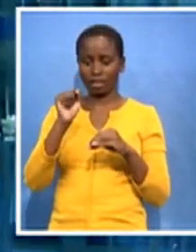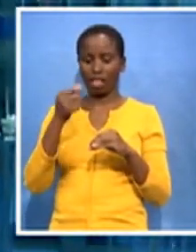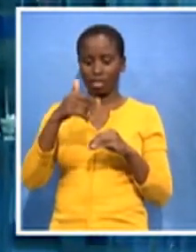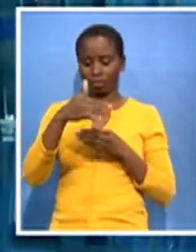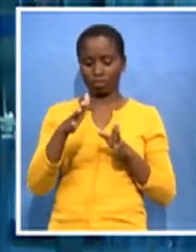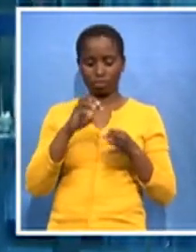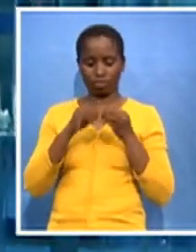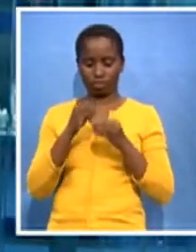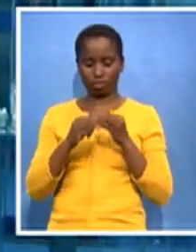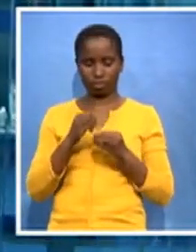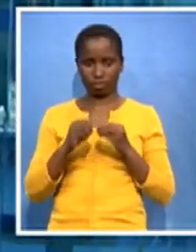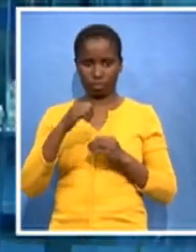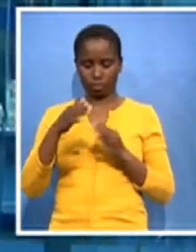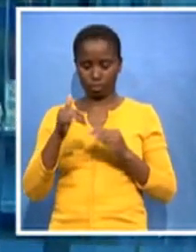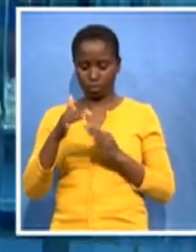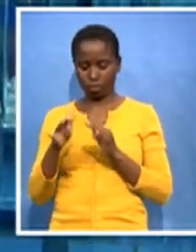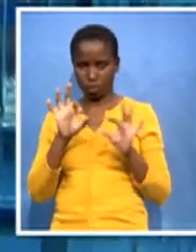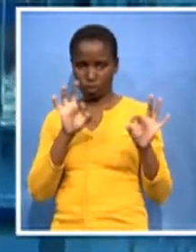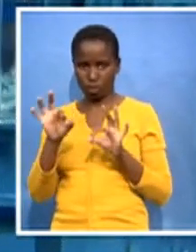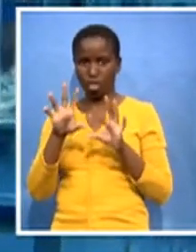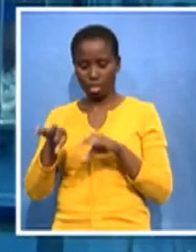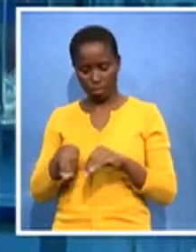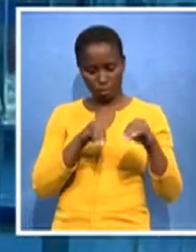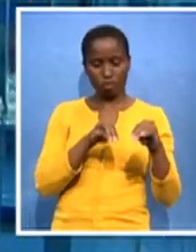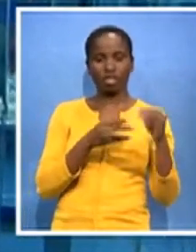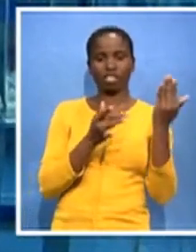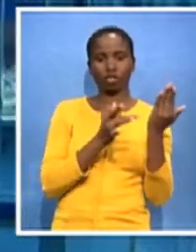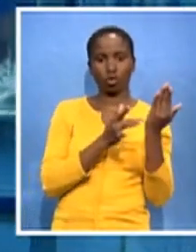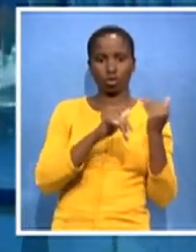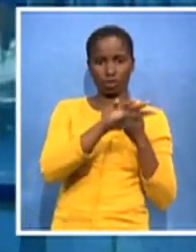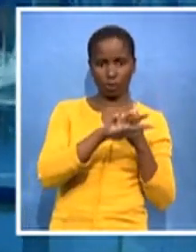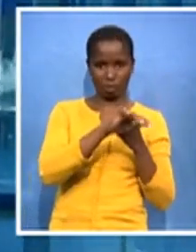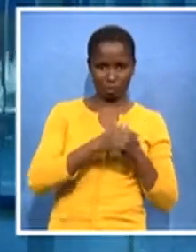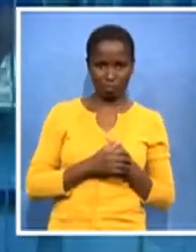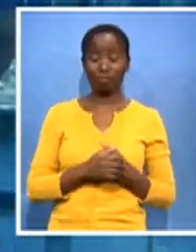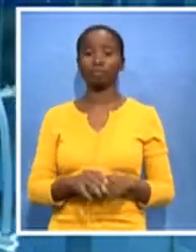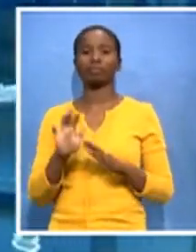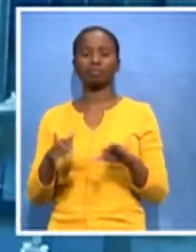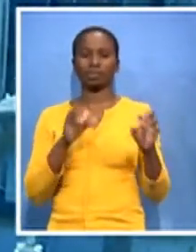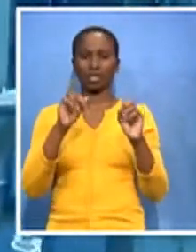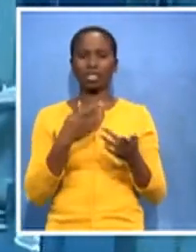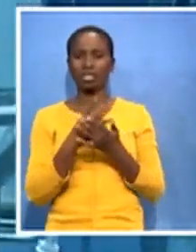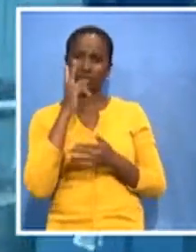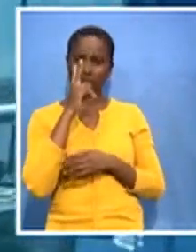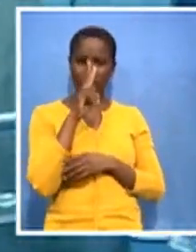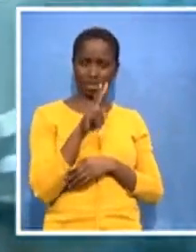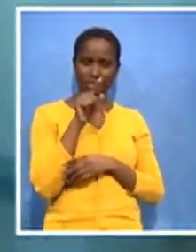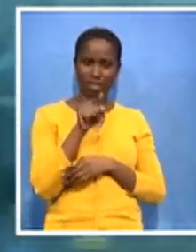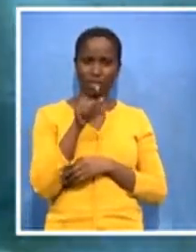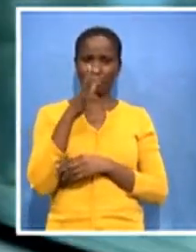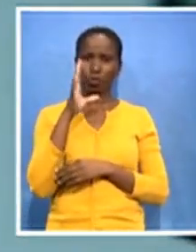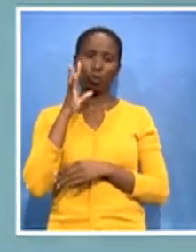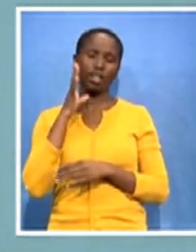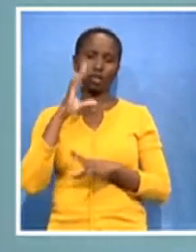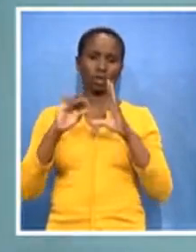environment. Let's go to this next part of the site. But you were speaking to me. You've been able to be part of this entire process. How has it been